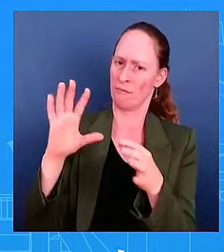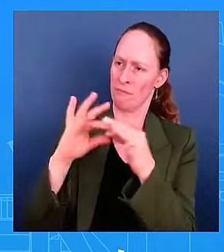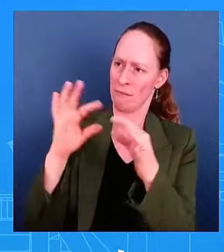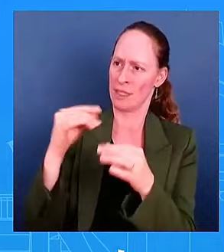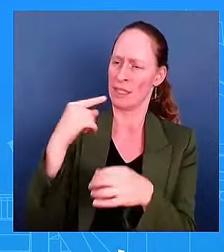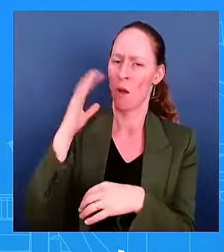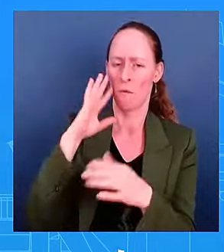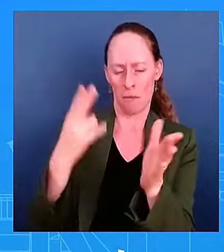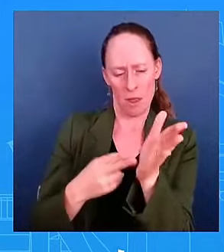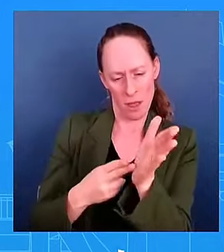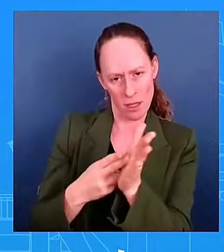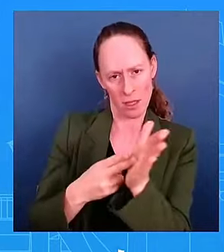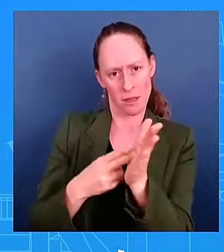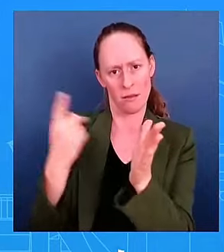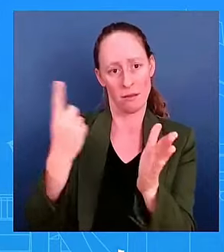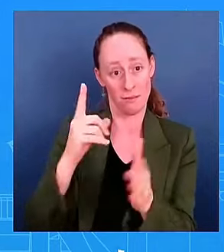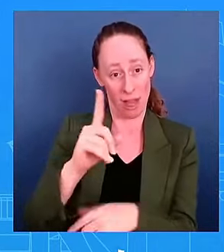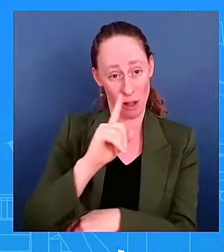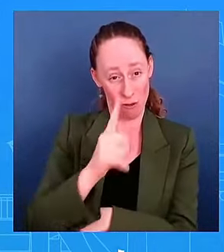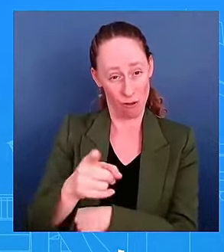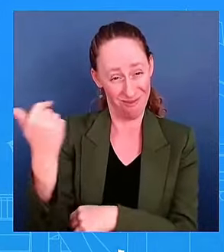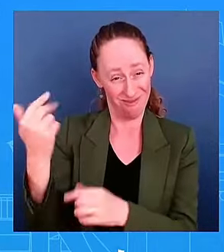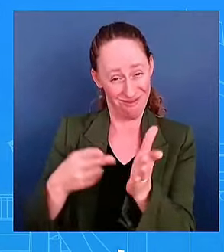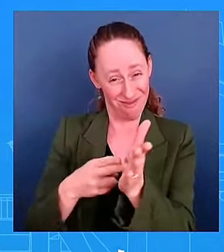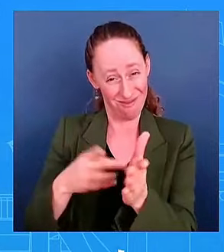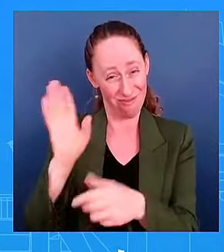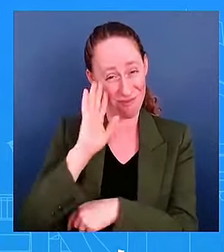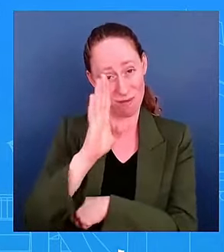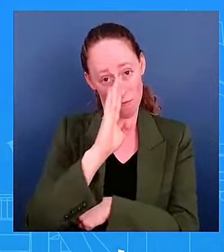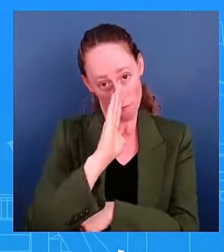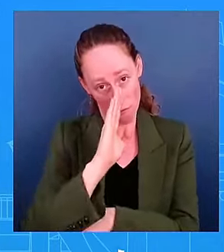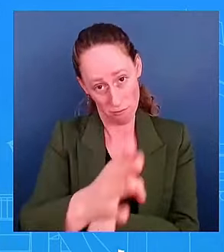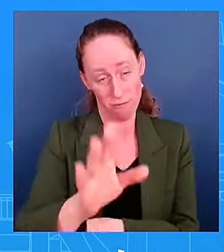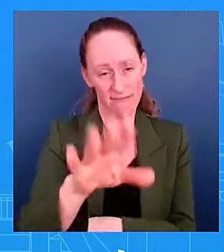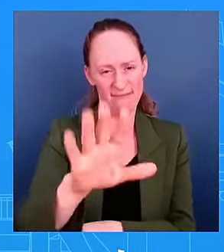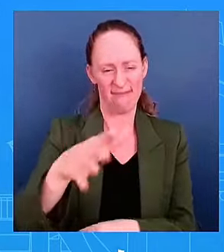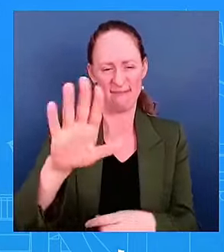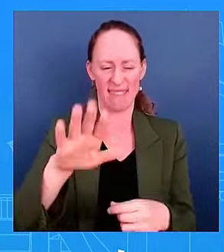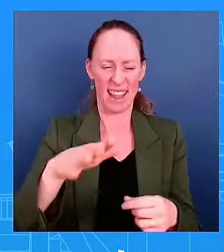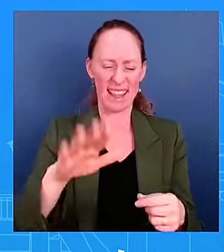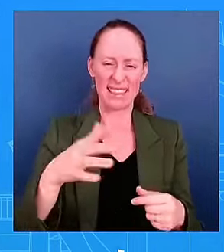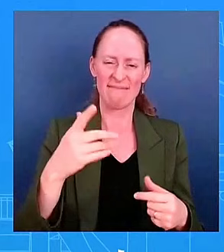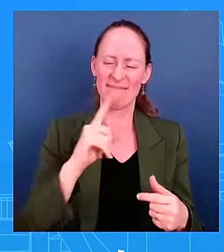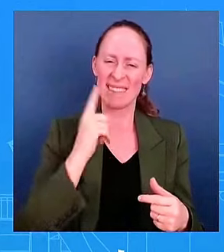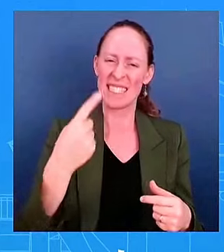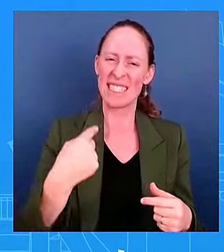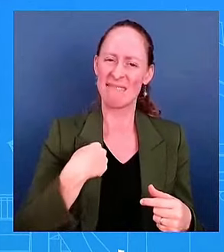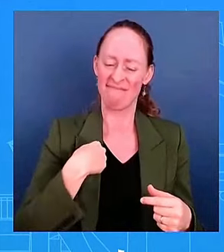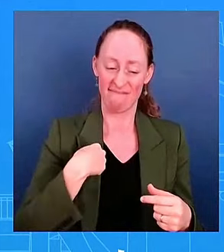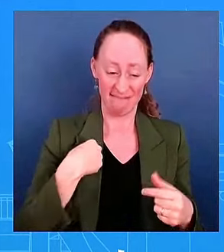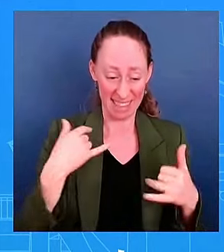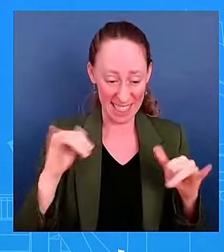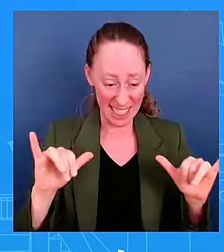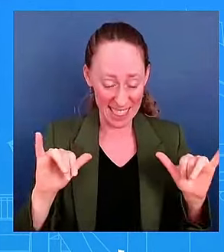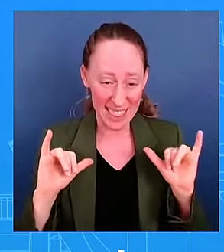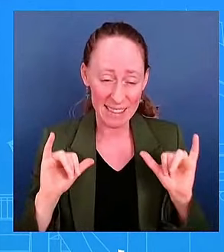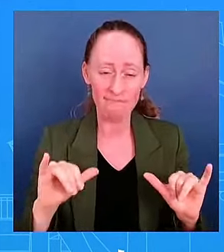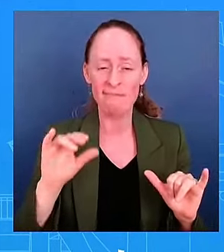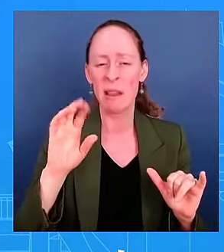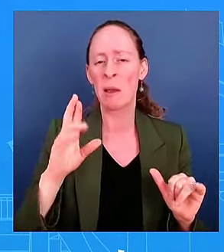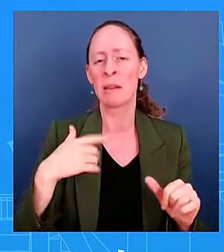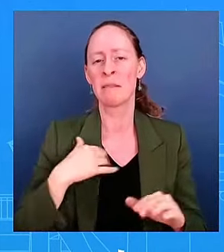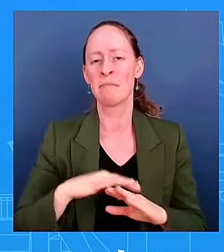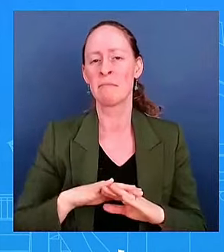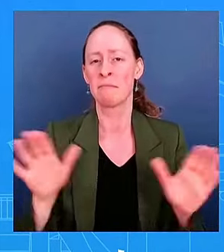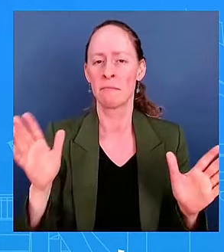-eyed about what it takes to stay in the race and what it would take for him to drop out? The president is clear